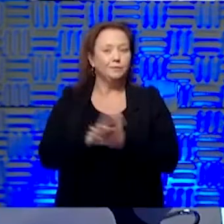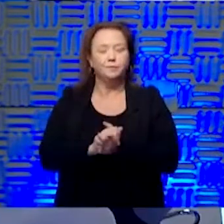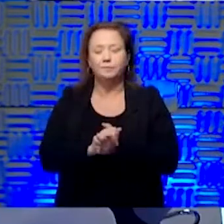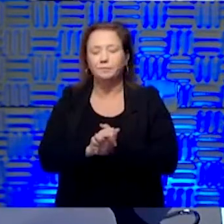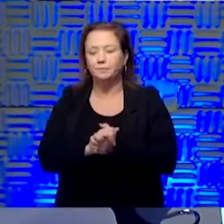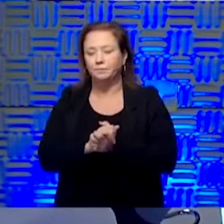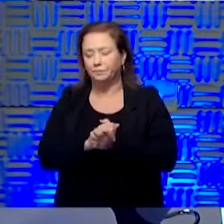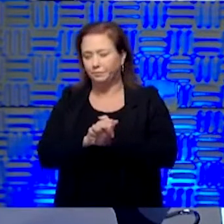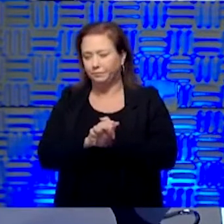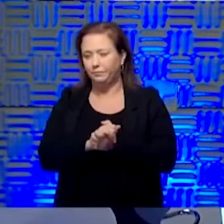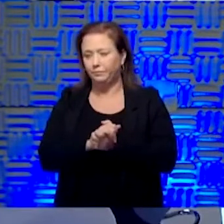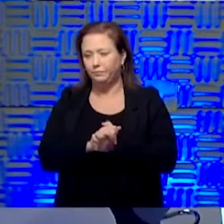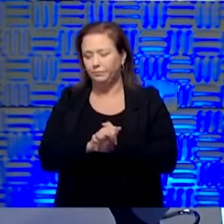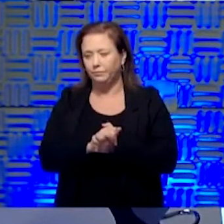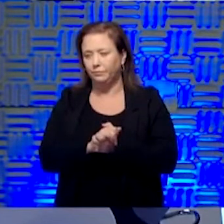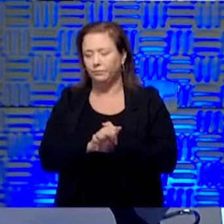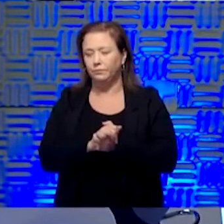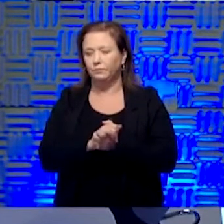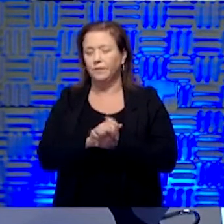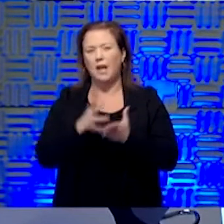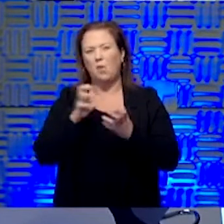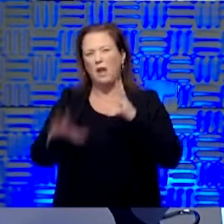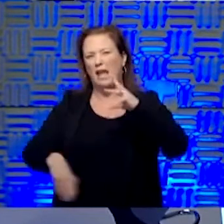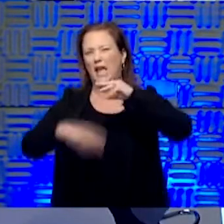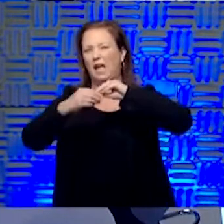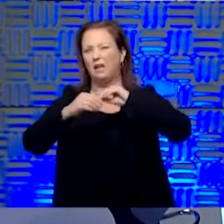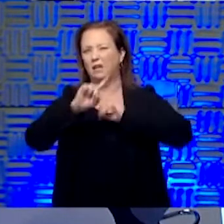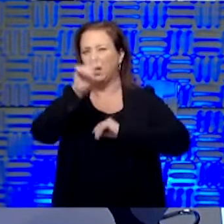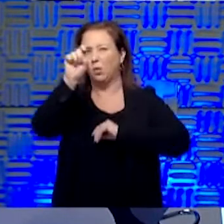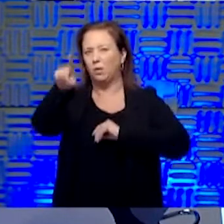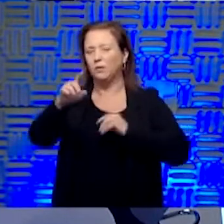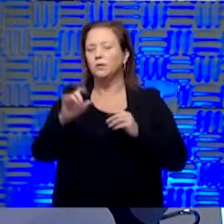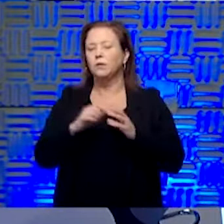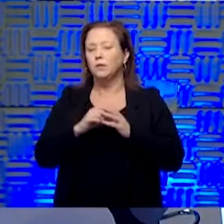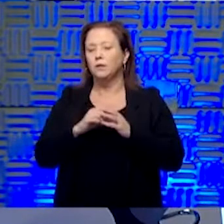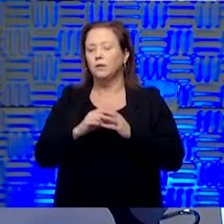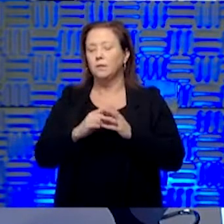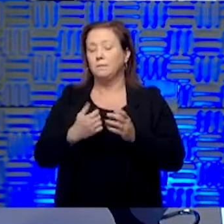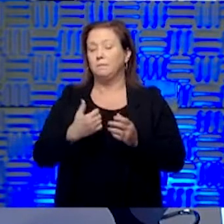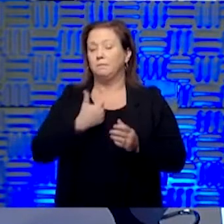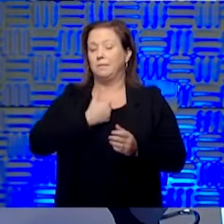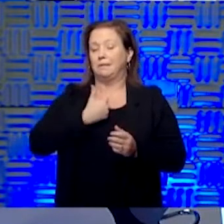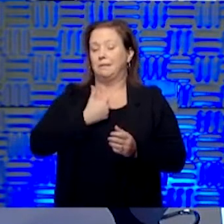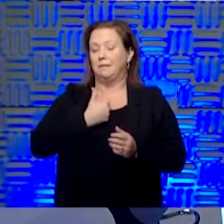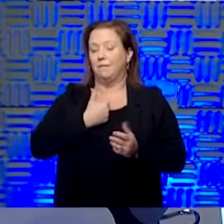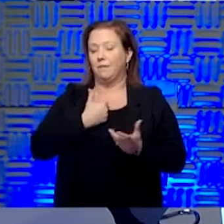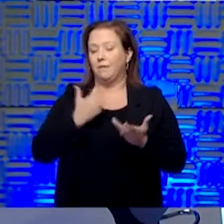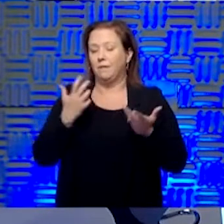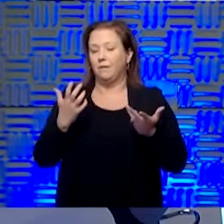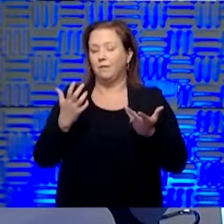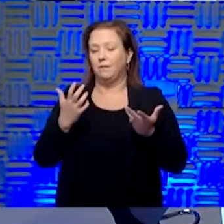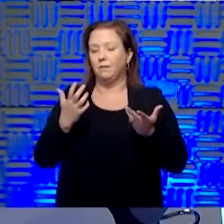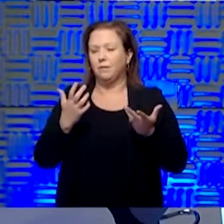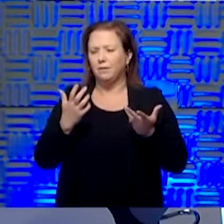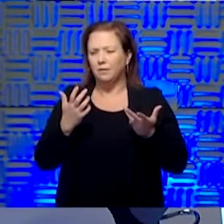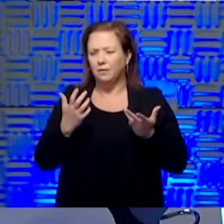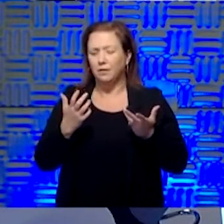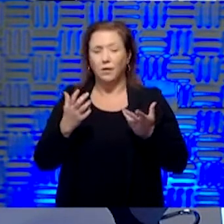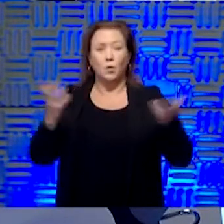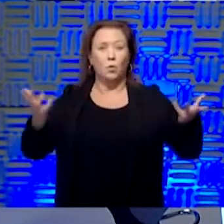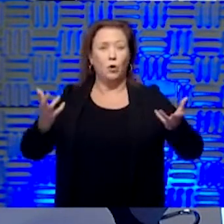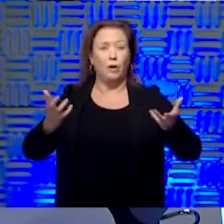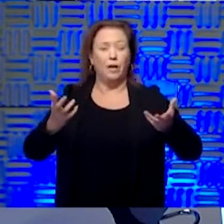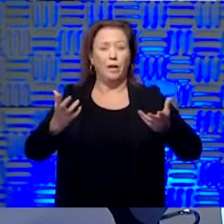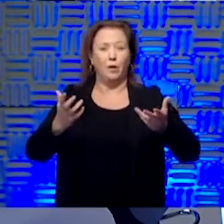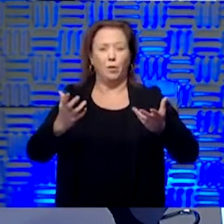Next question. Playing off of that a little, so I'm one of those people who, like the rest of us, we're here,